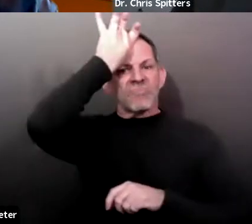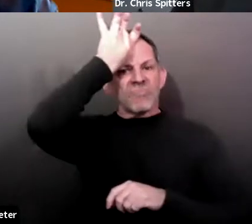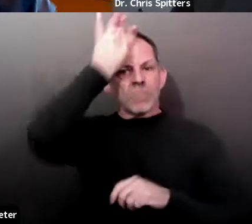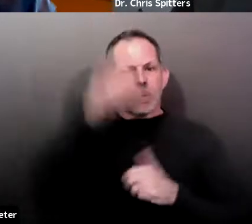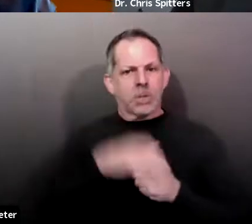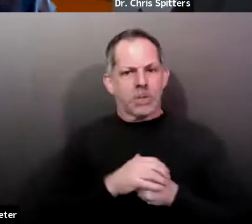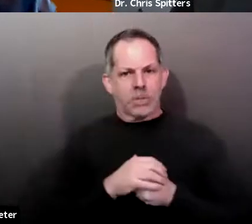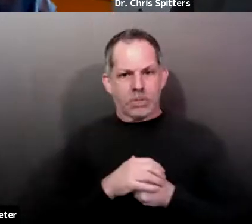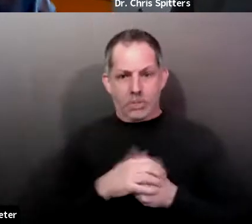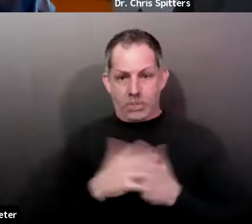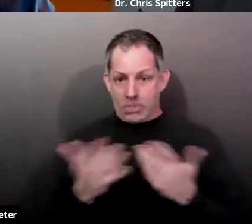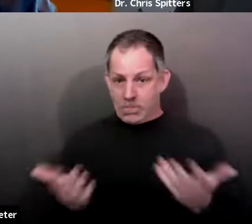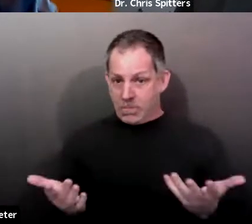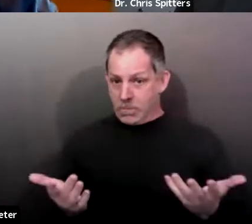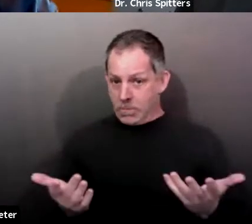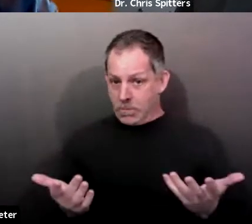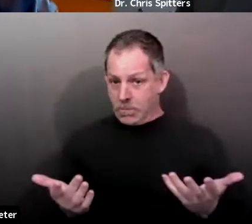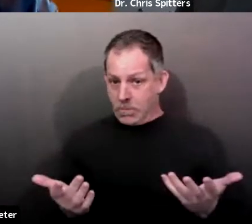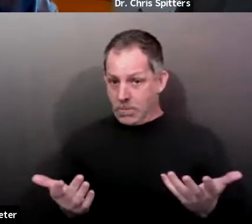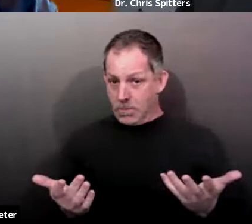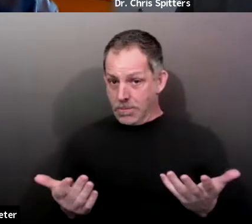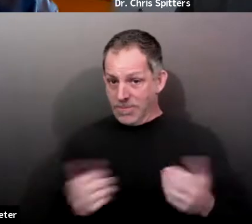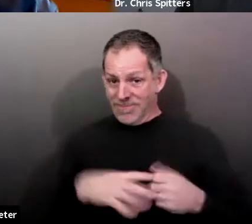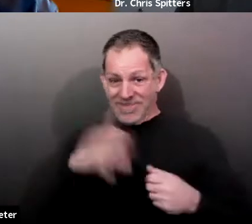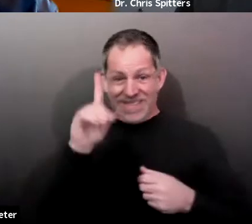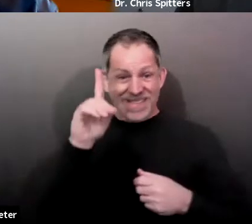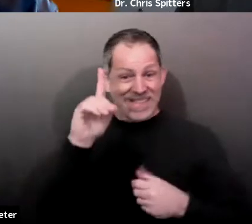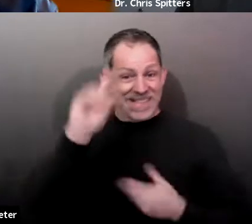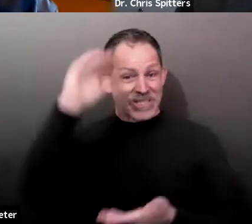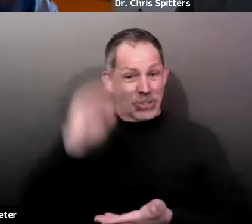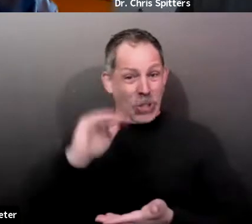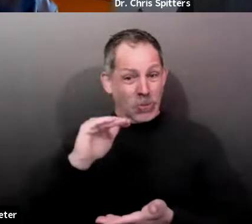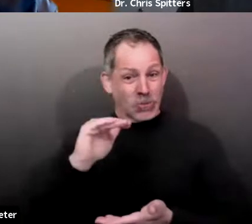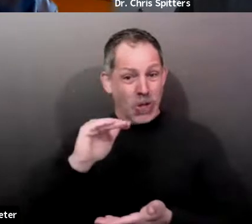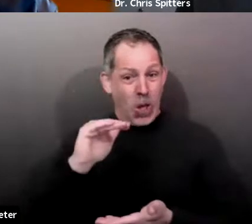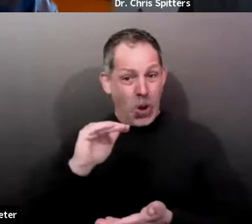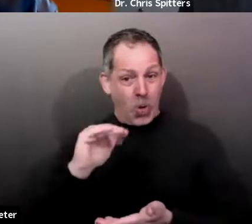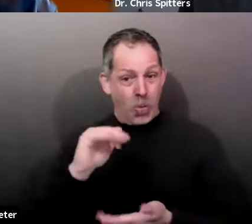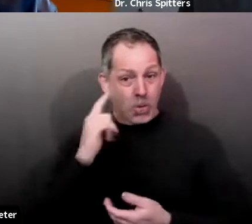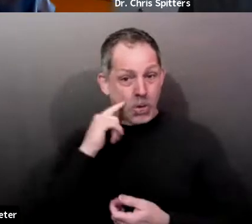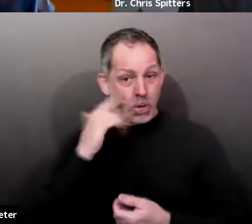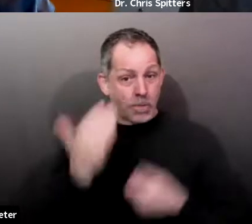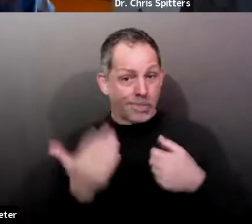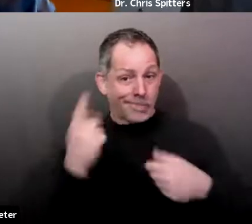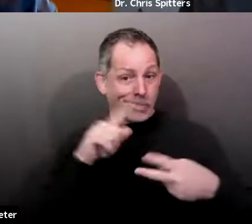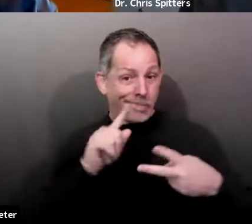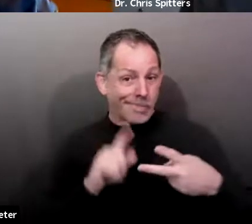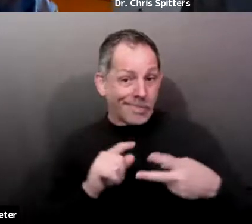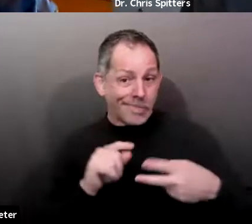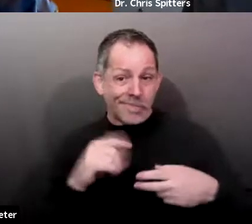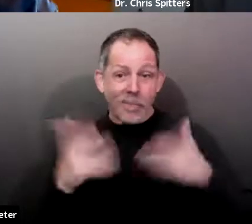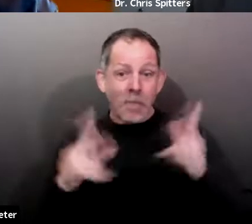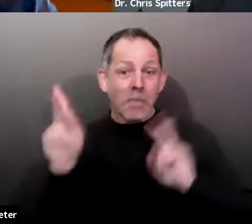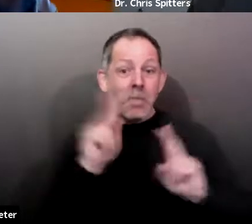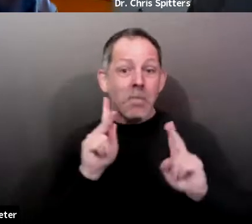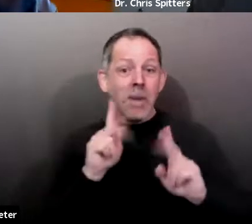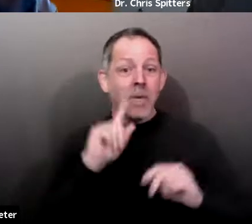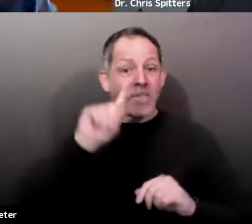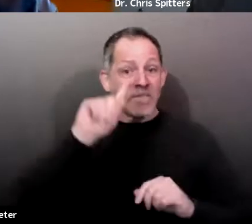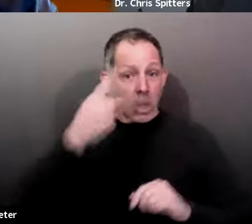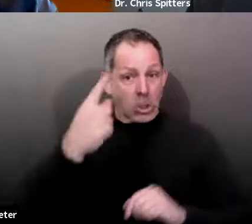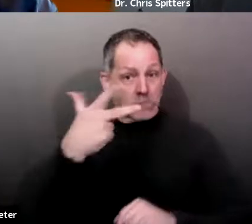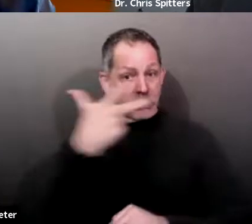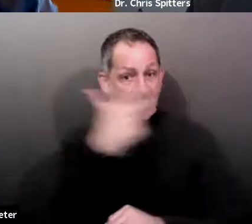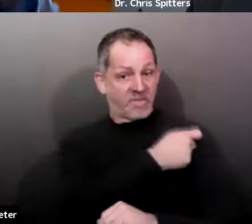is low. And I suspect that it's one of two things, either, uh, the folks who got their first dose, got the second dose in another